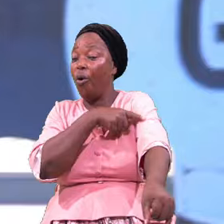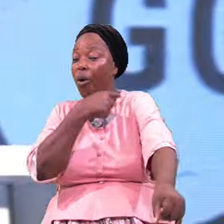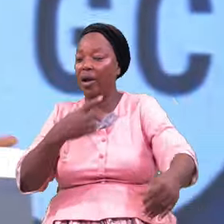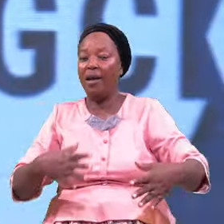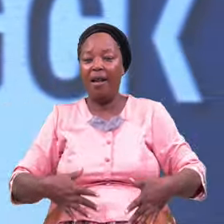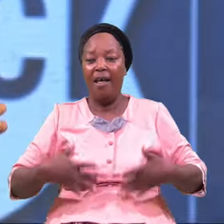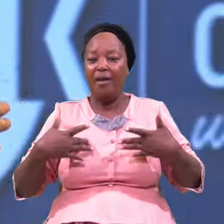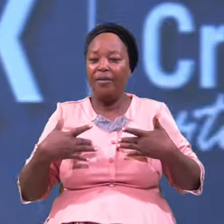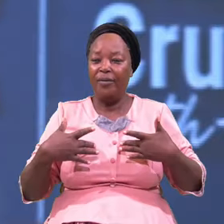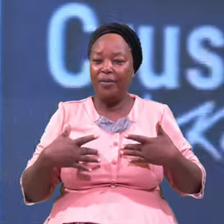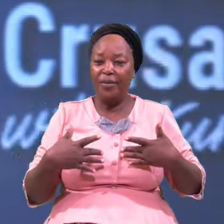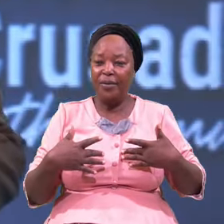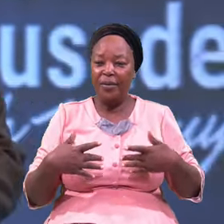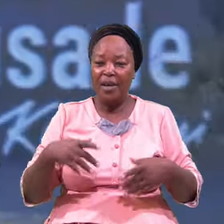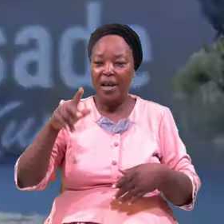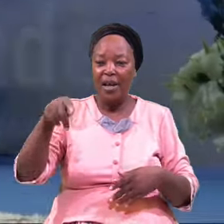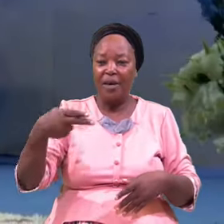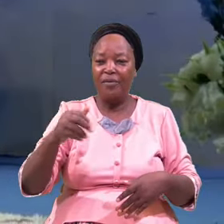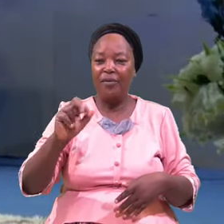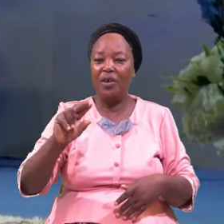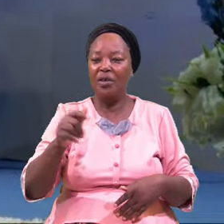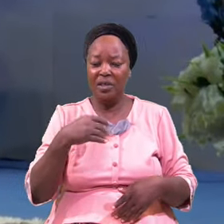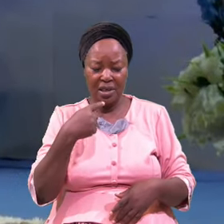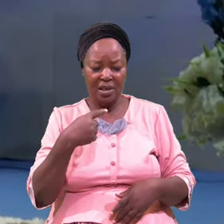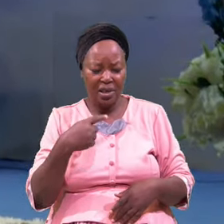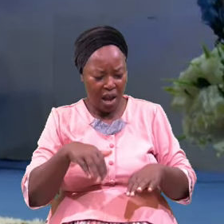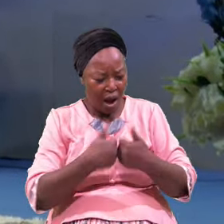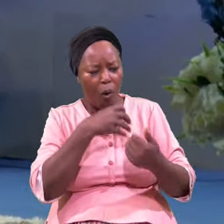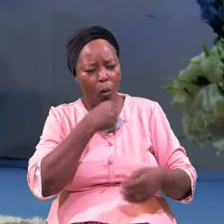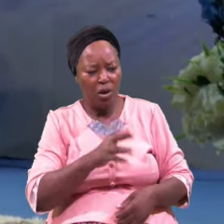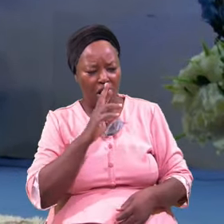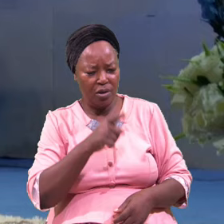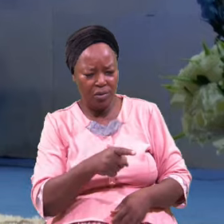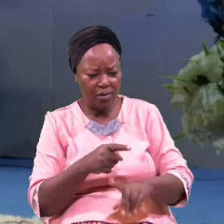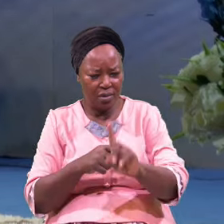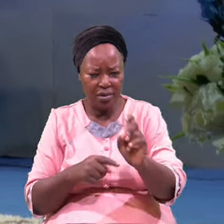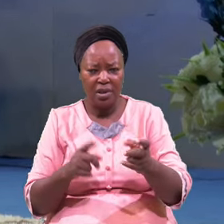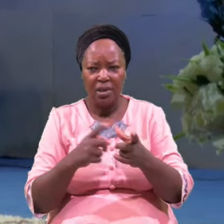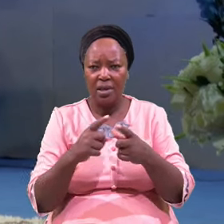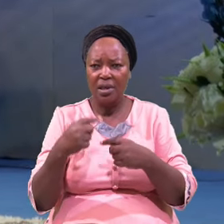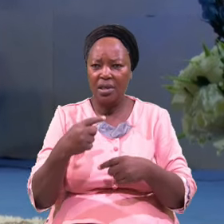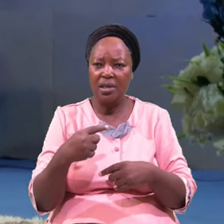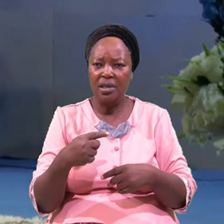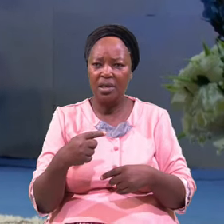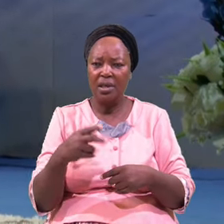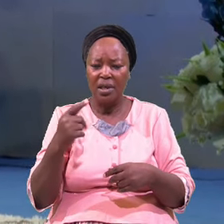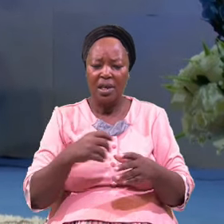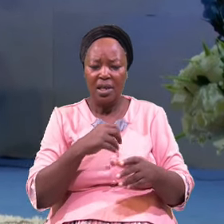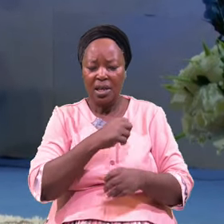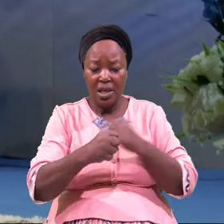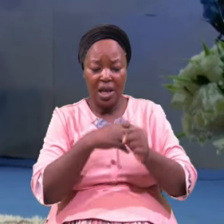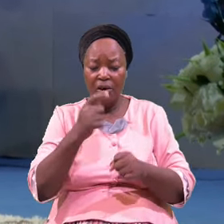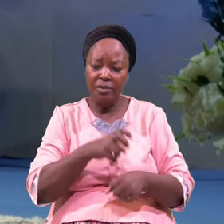Pharaoh Said How Old Are You He Said The Years Of My Pilgrimage